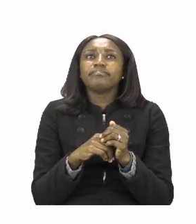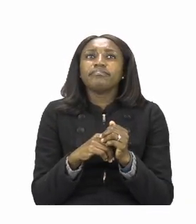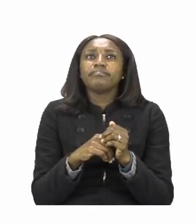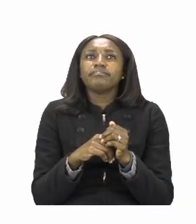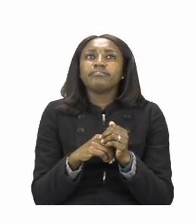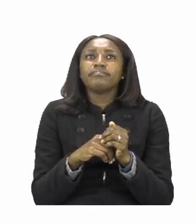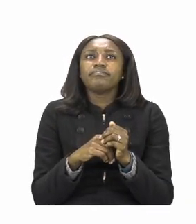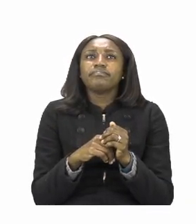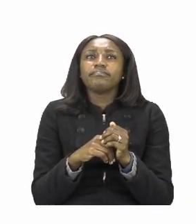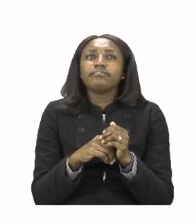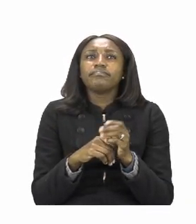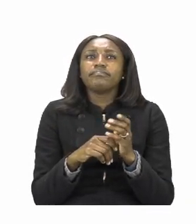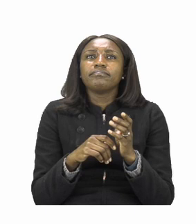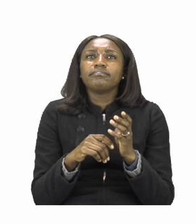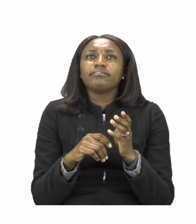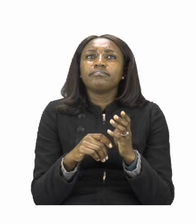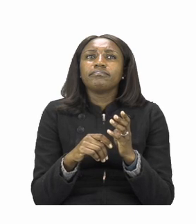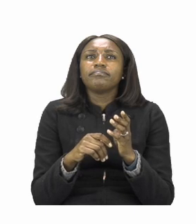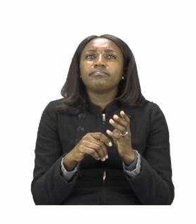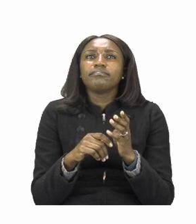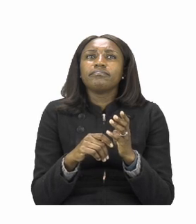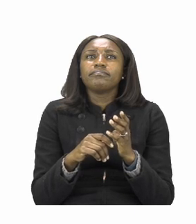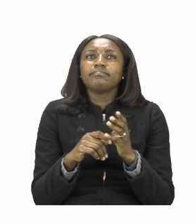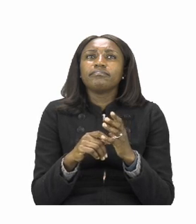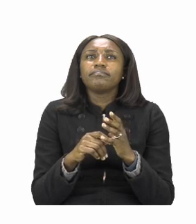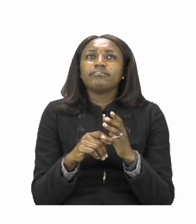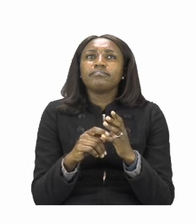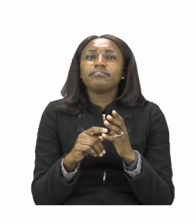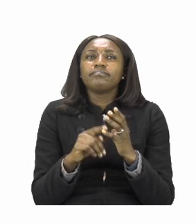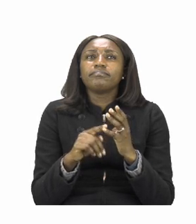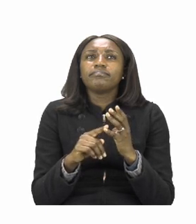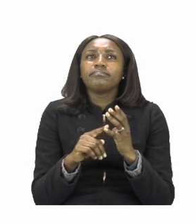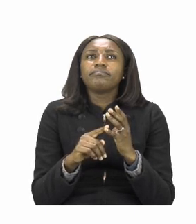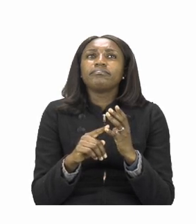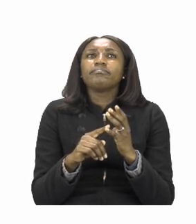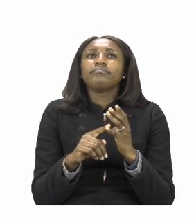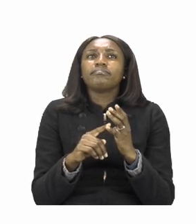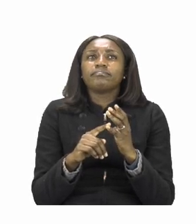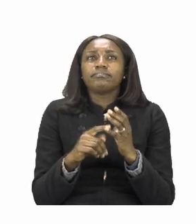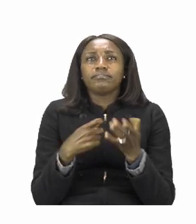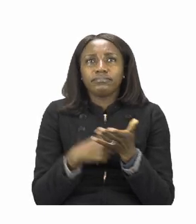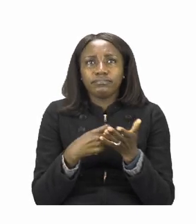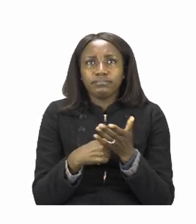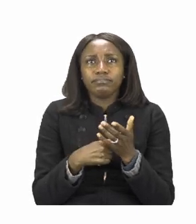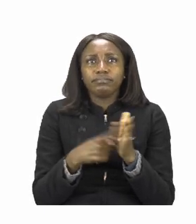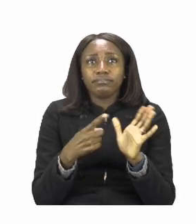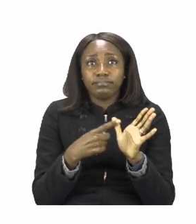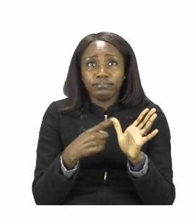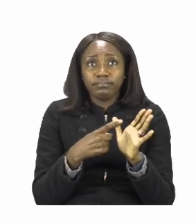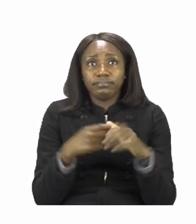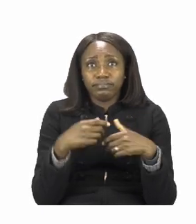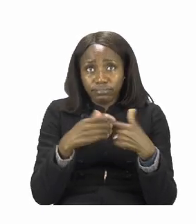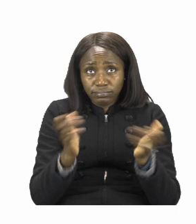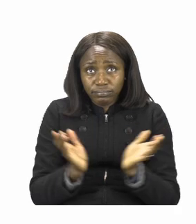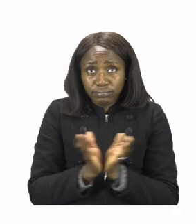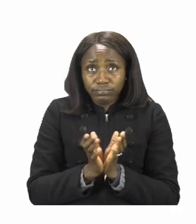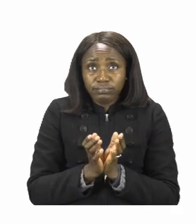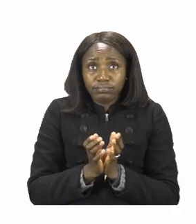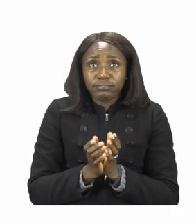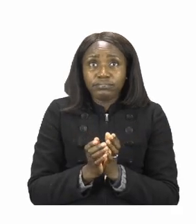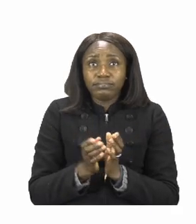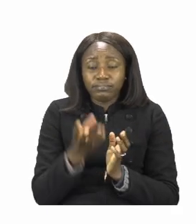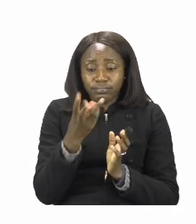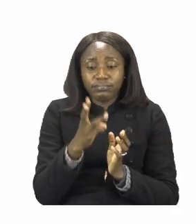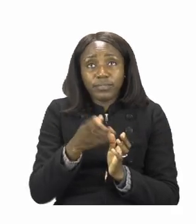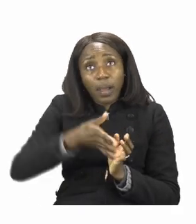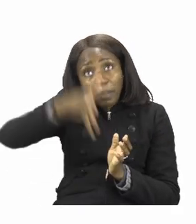The next picture we can see underneath is a spoon. Then we have a bowl. And lastly, we